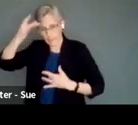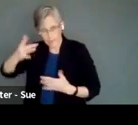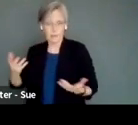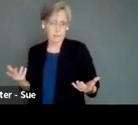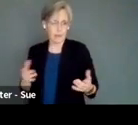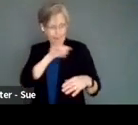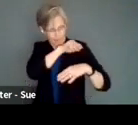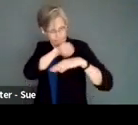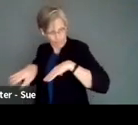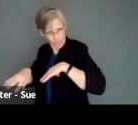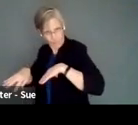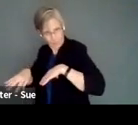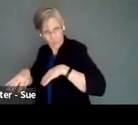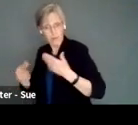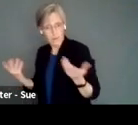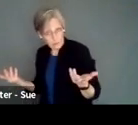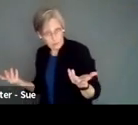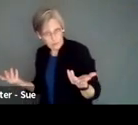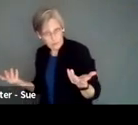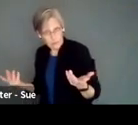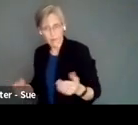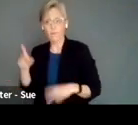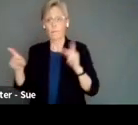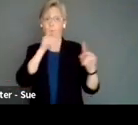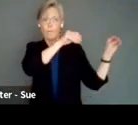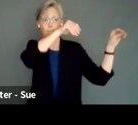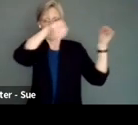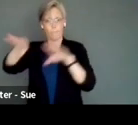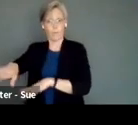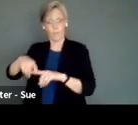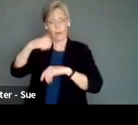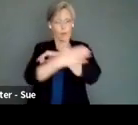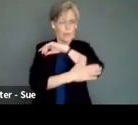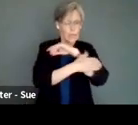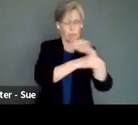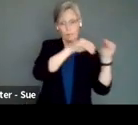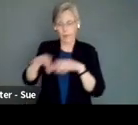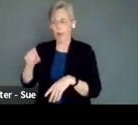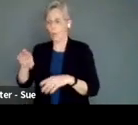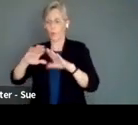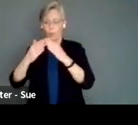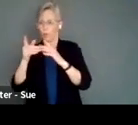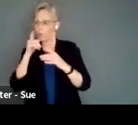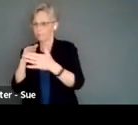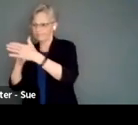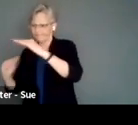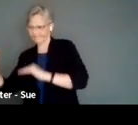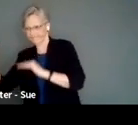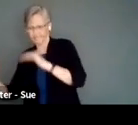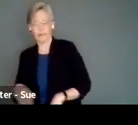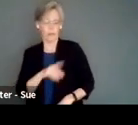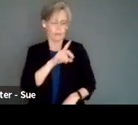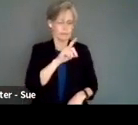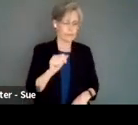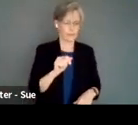example, only. that and also in immigrant communities, and in racialized communities, and in disability communities as